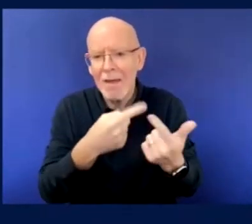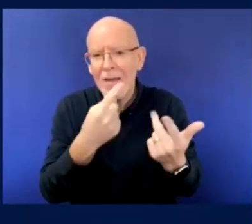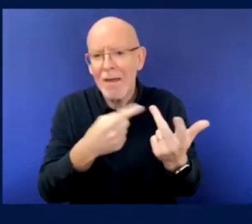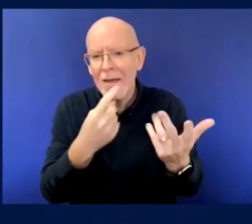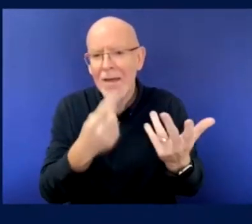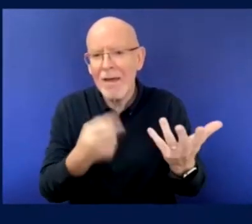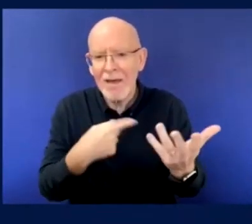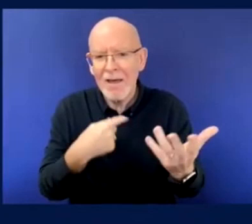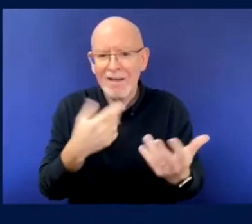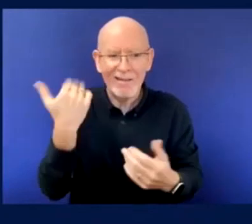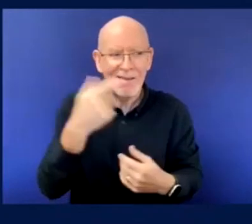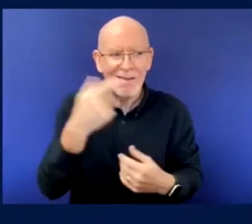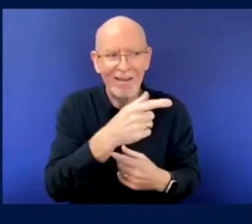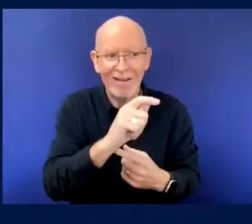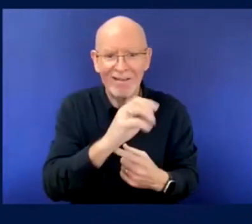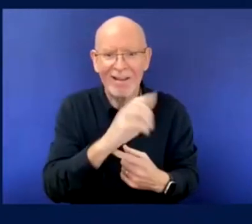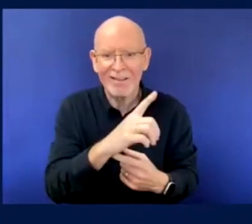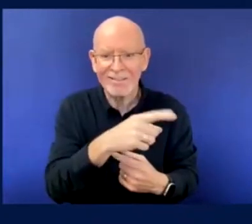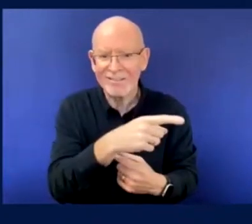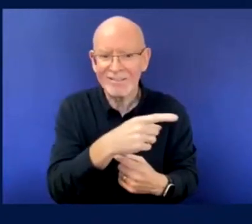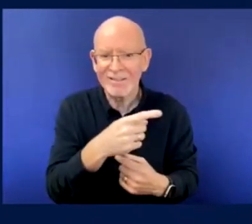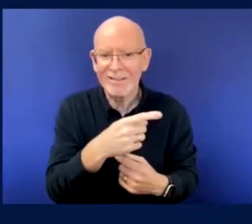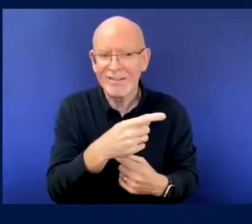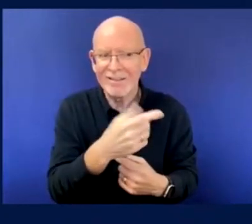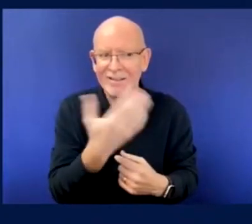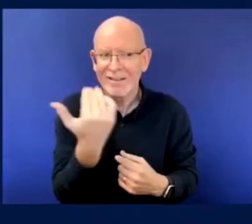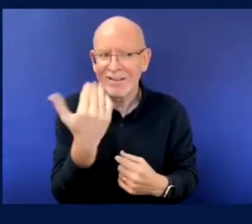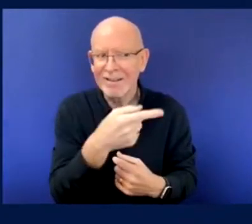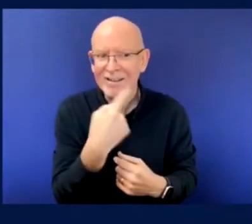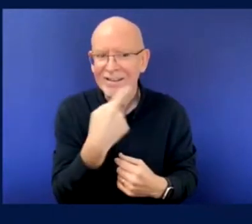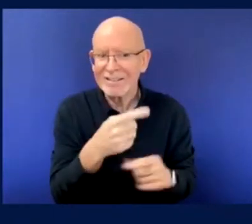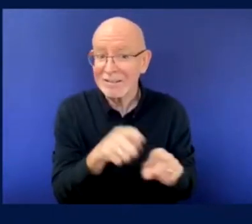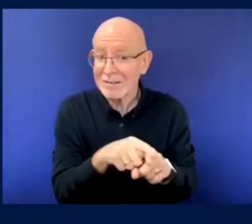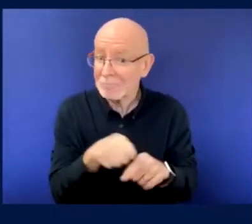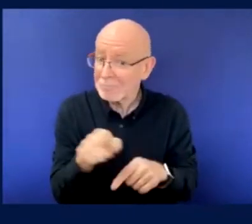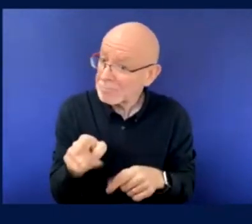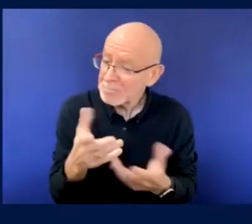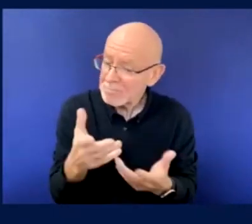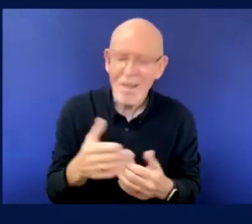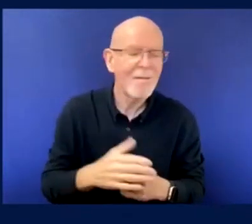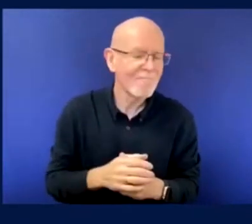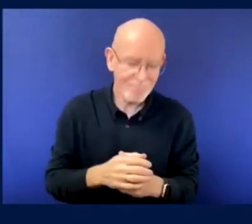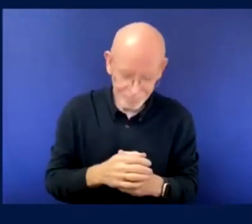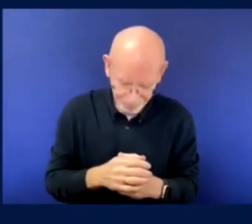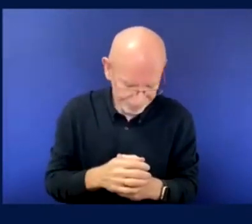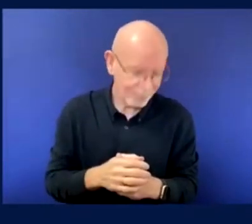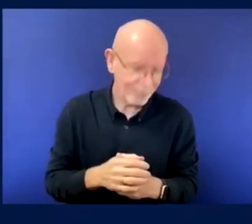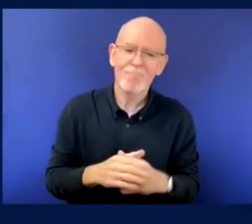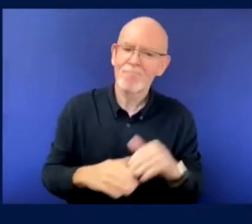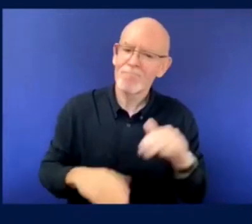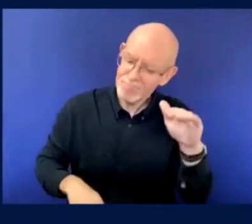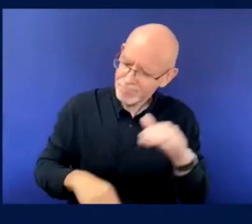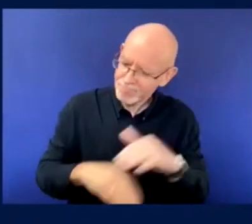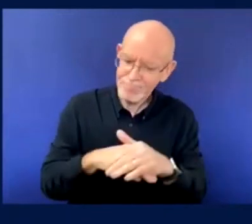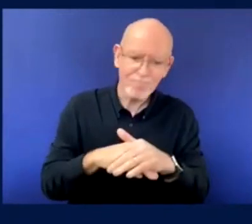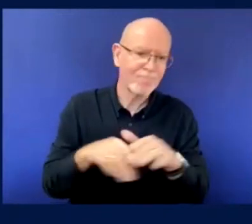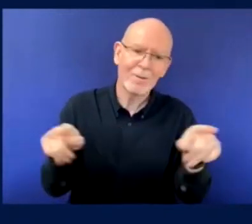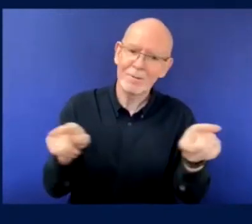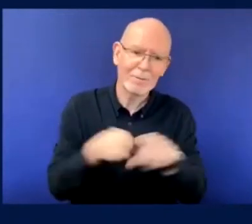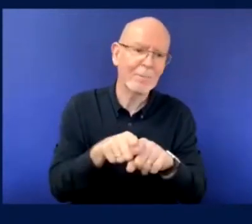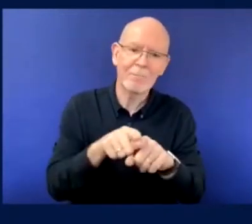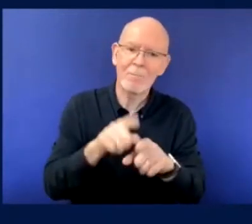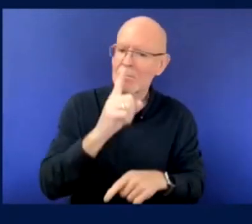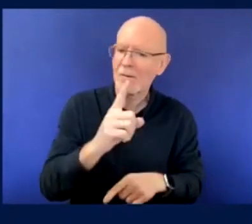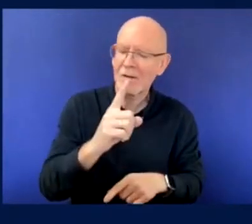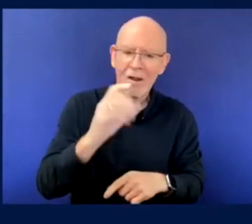people since 10, 15 years, traveling, uh, 100,000 of kilometers with them. And then you cannot stand with